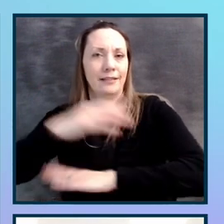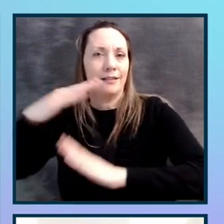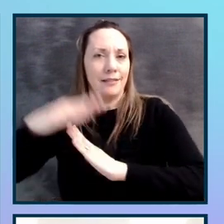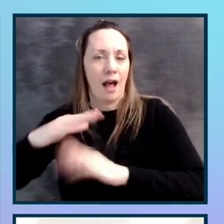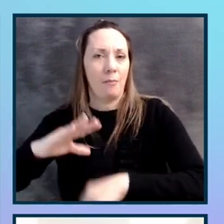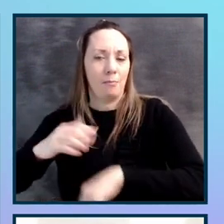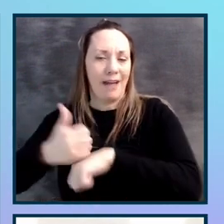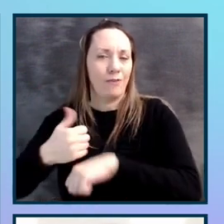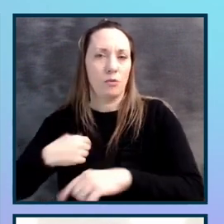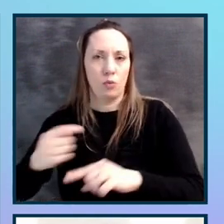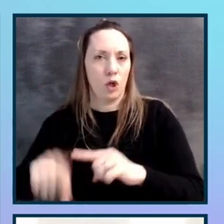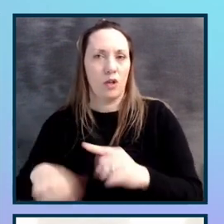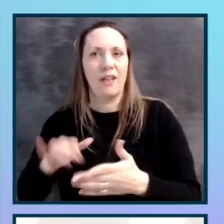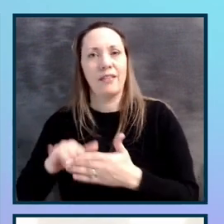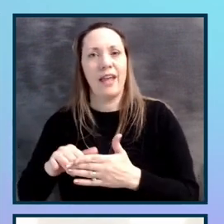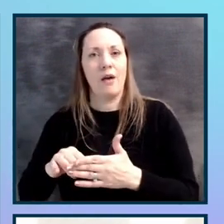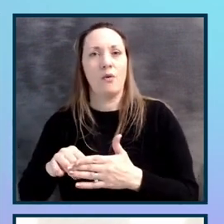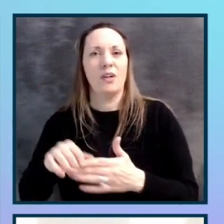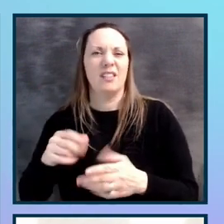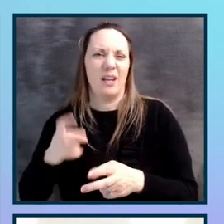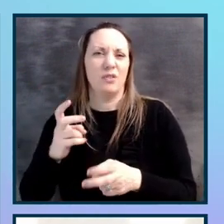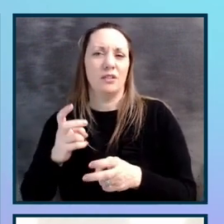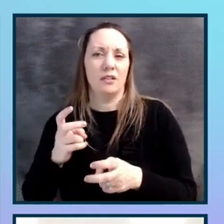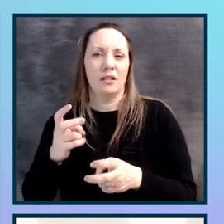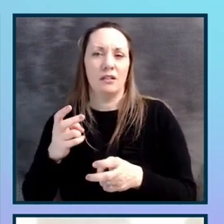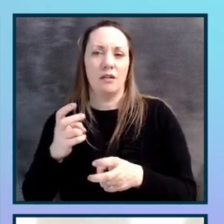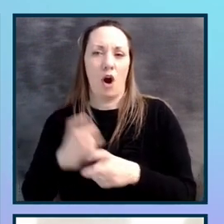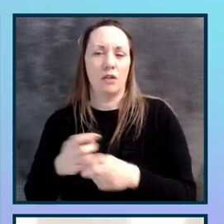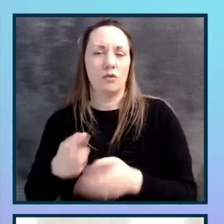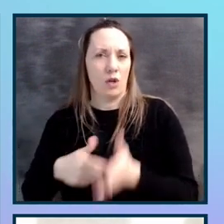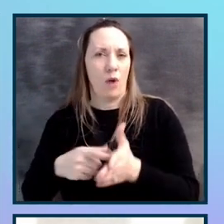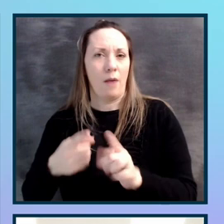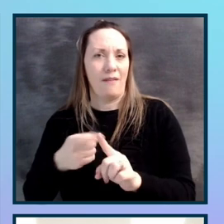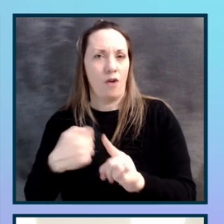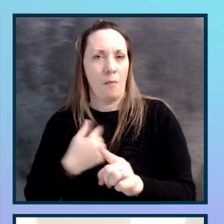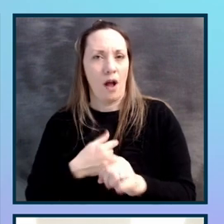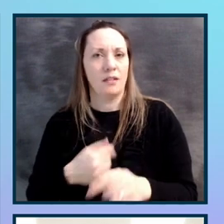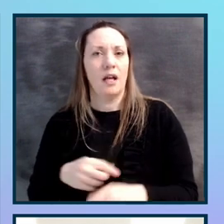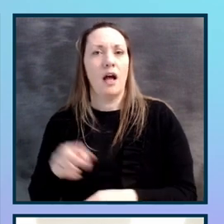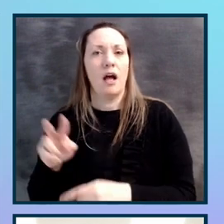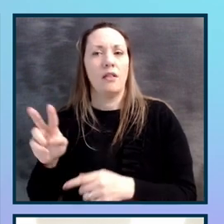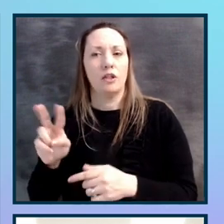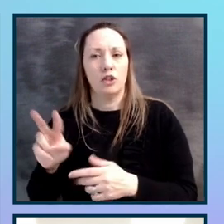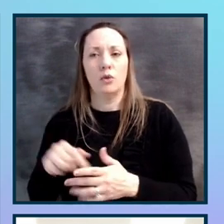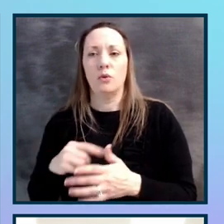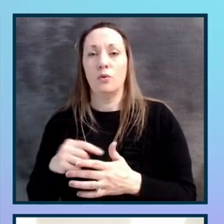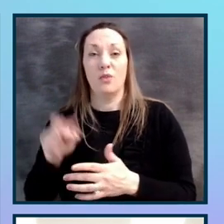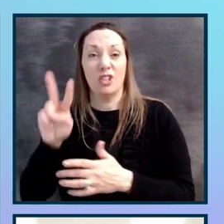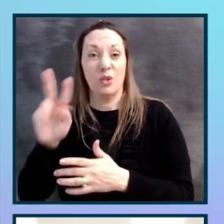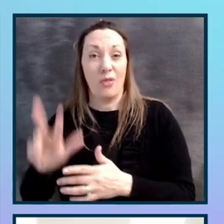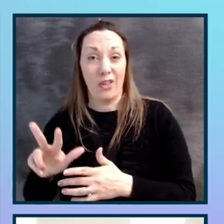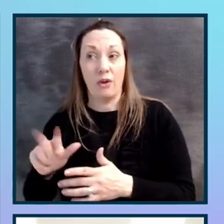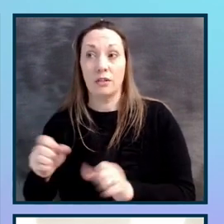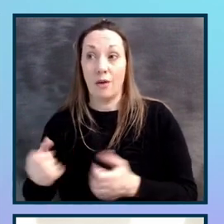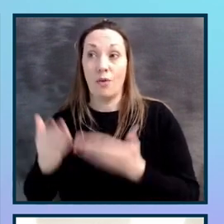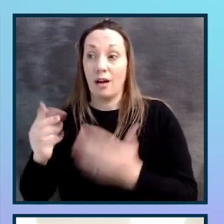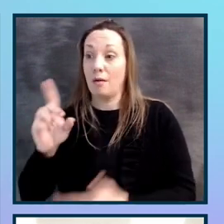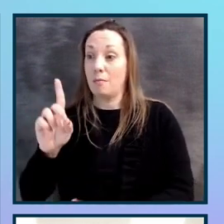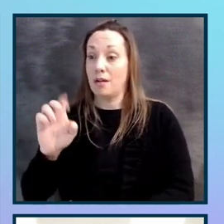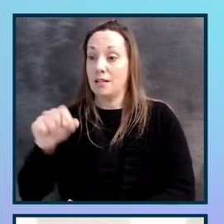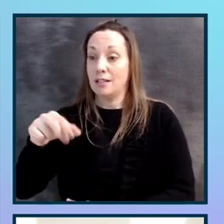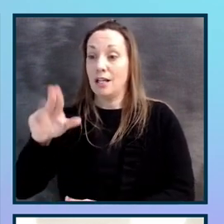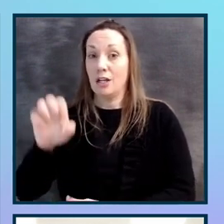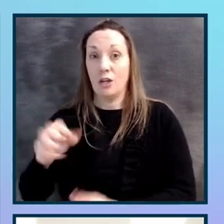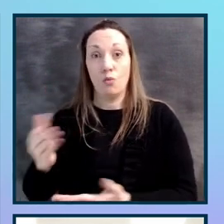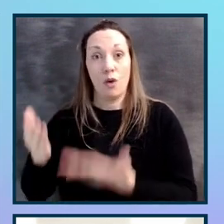Which was basically a hard requirement for us through the through the scope. And two of the vendors that we actually spoke to recommended DQ and said that we should speak